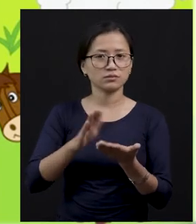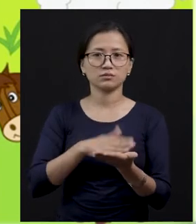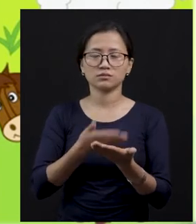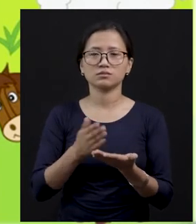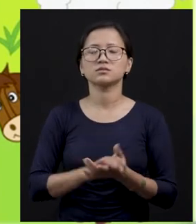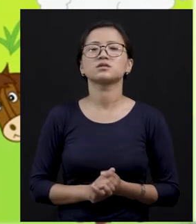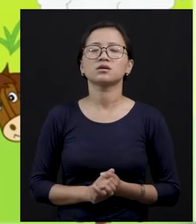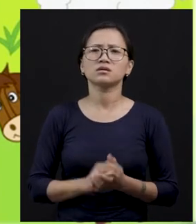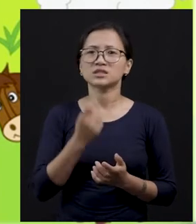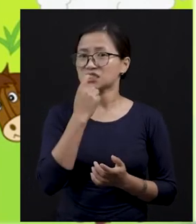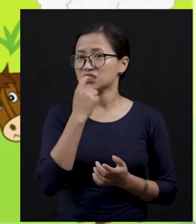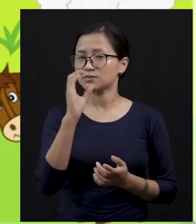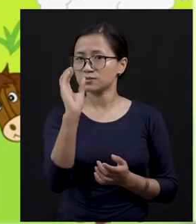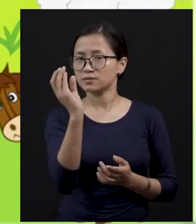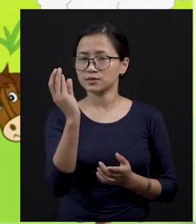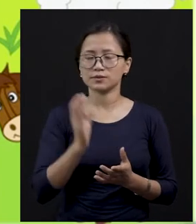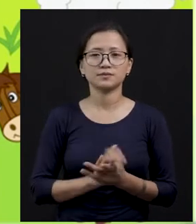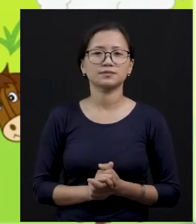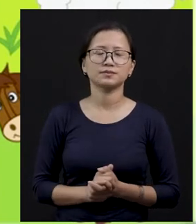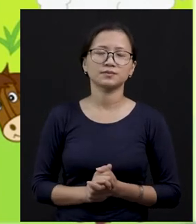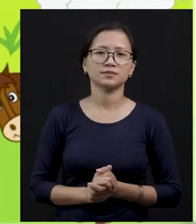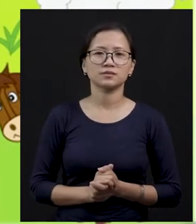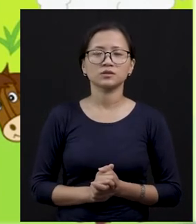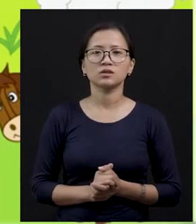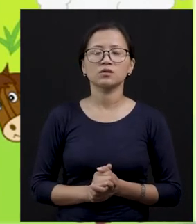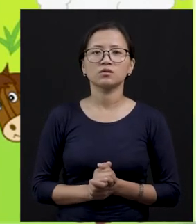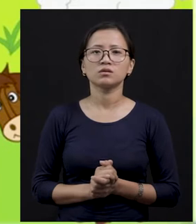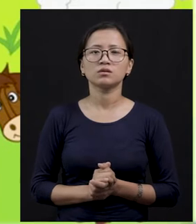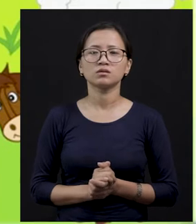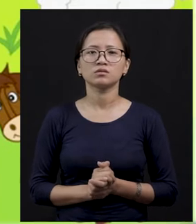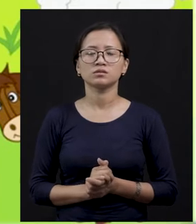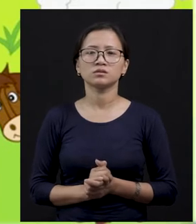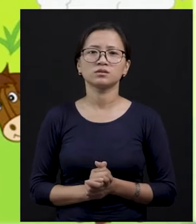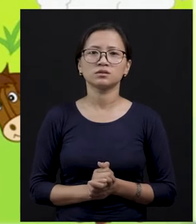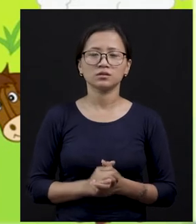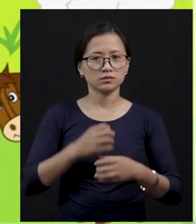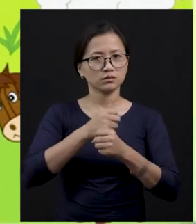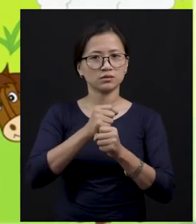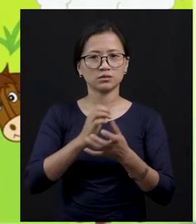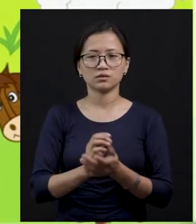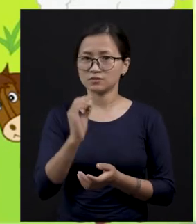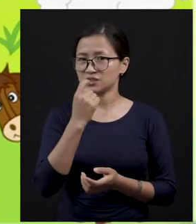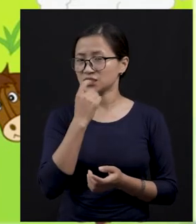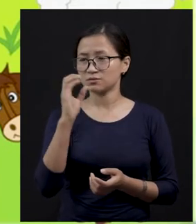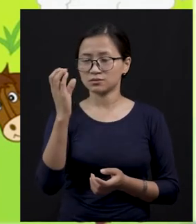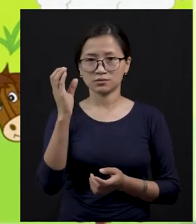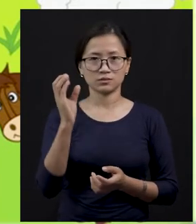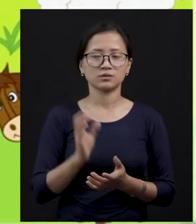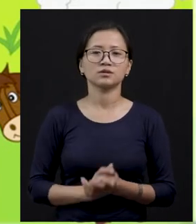egg. A dish from an egg. That is known as omelette. So omelette is made from eggs.